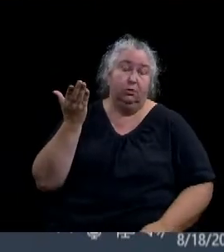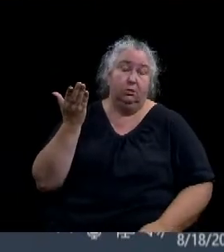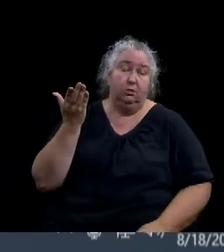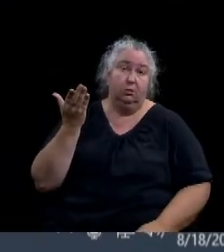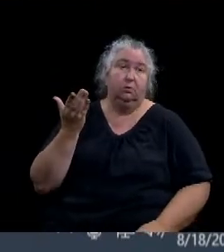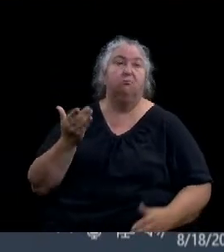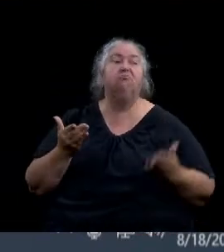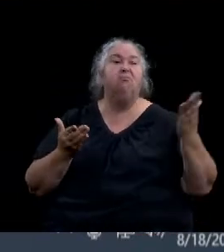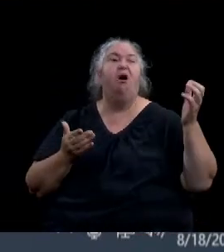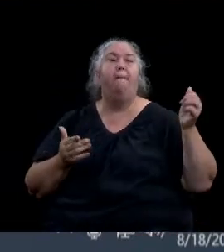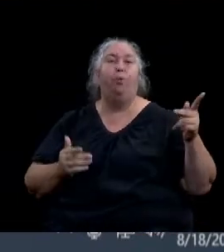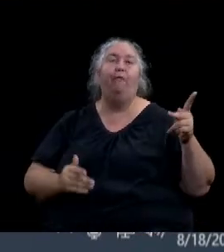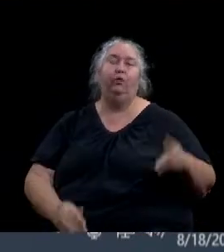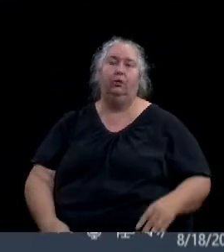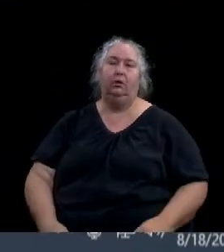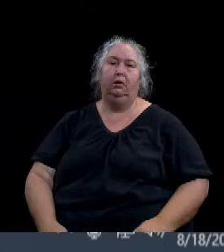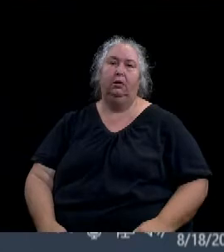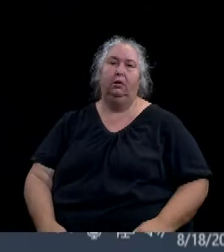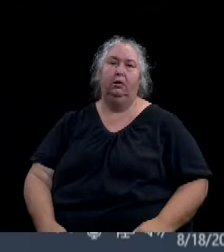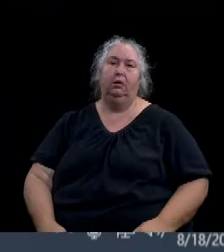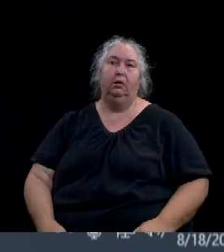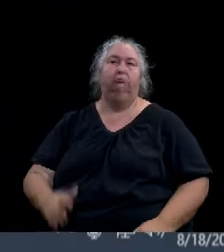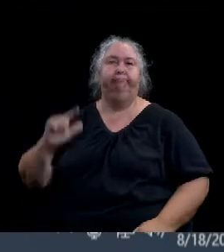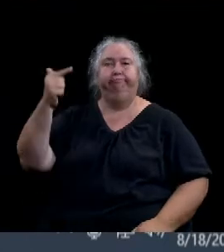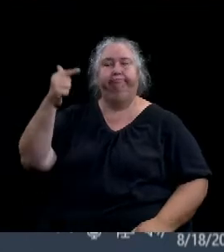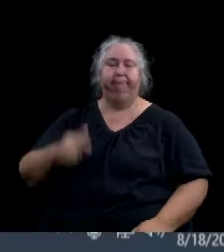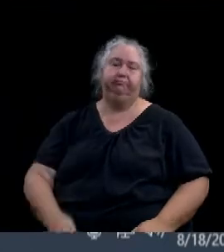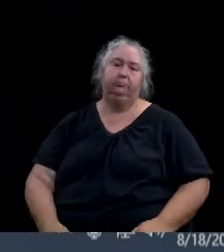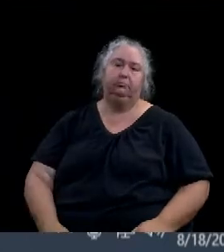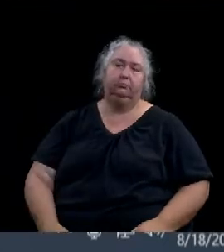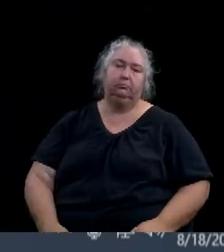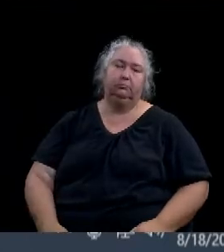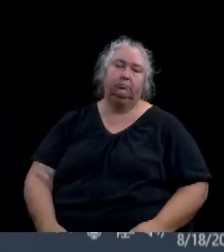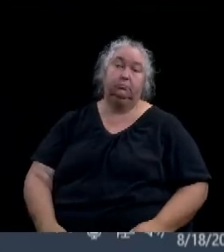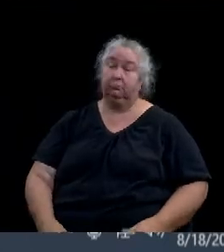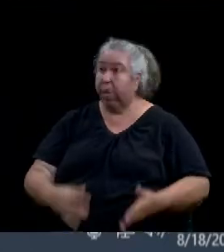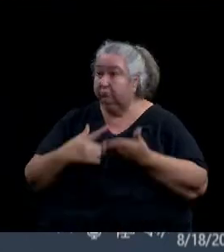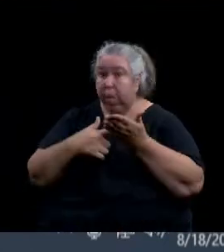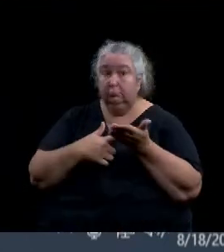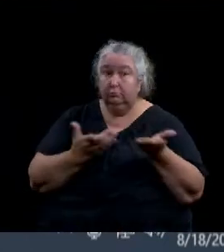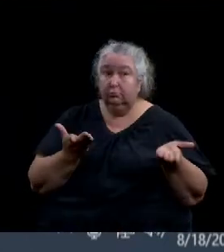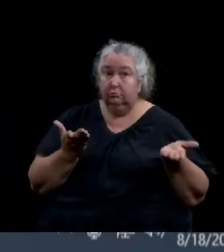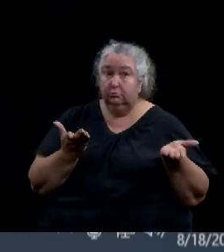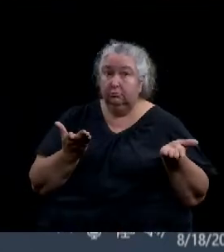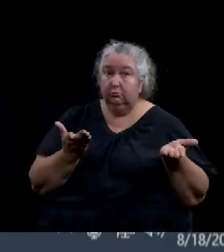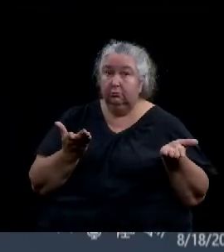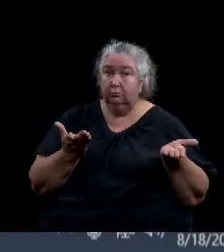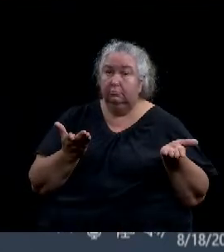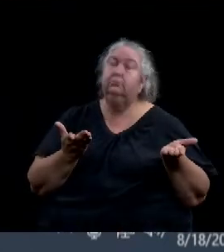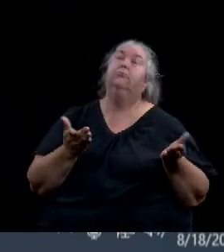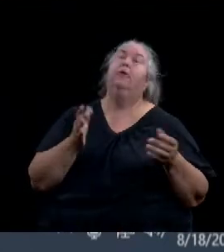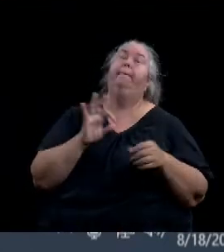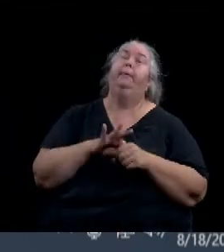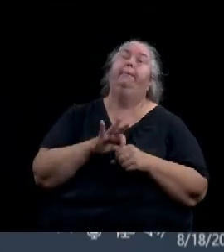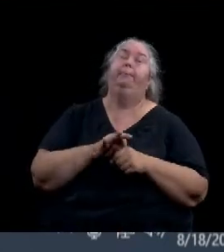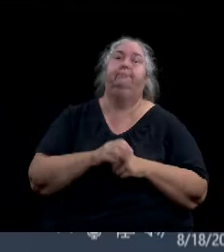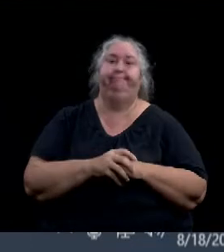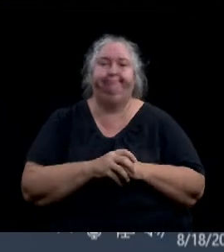Second. Any discussion? Please vote the council. Holmes? Aye. Ewing?